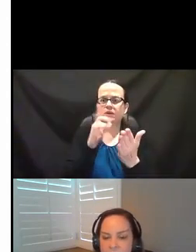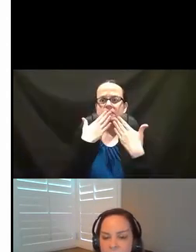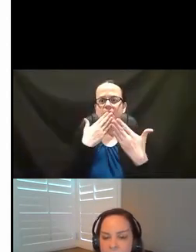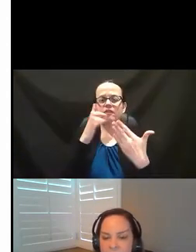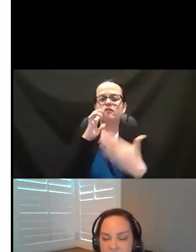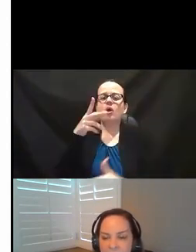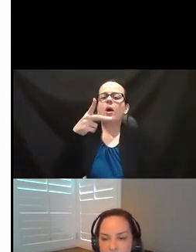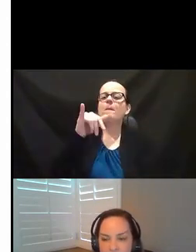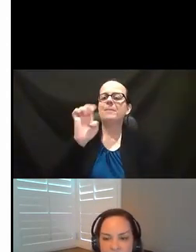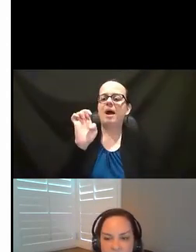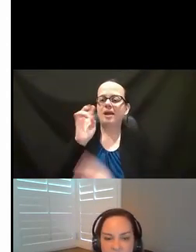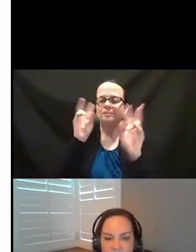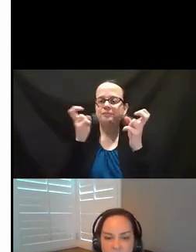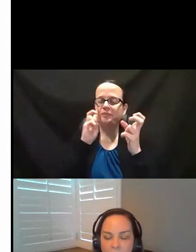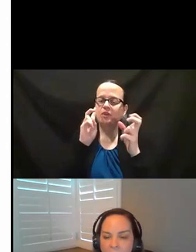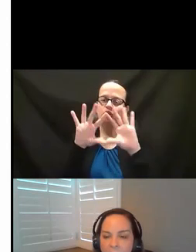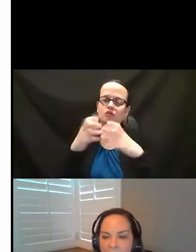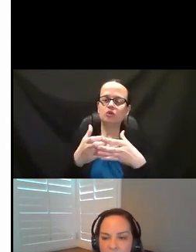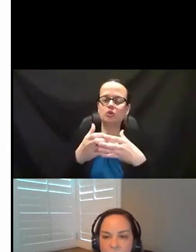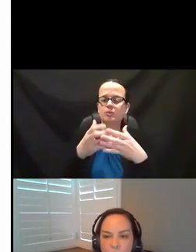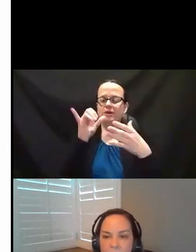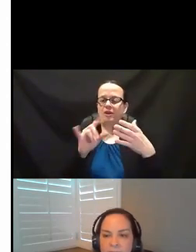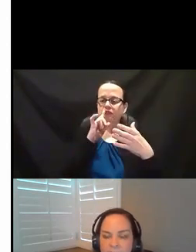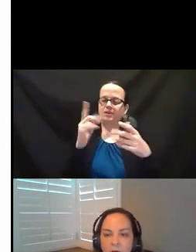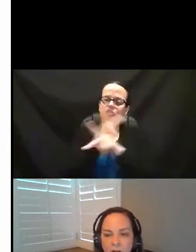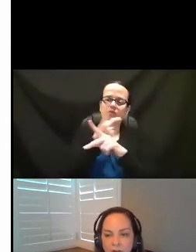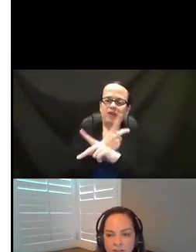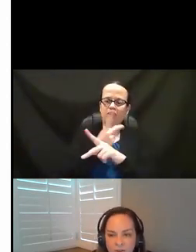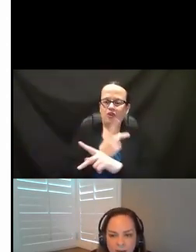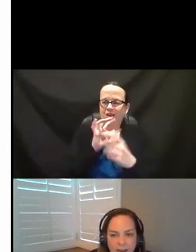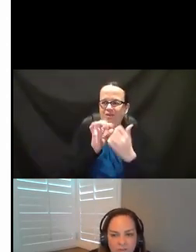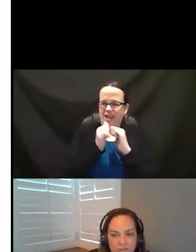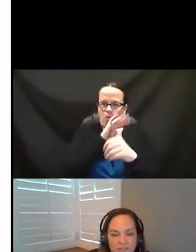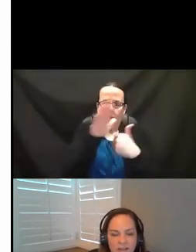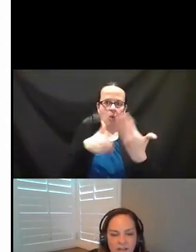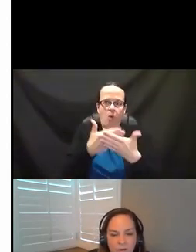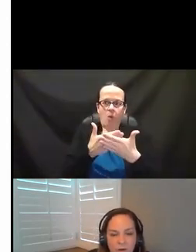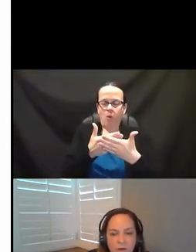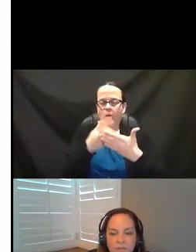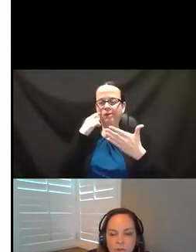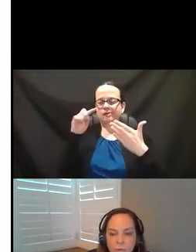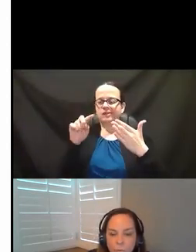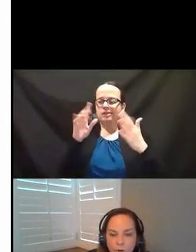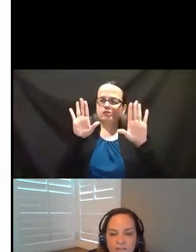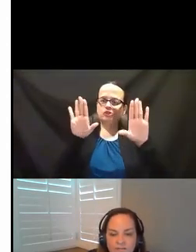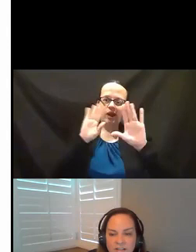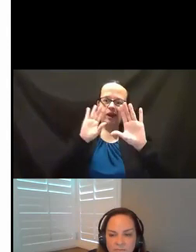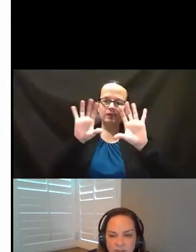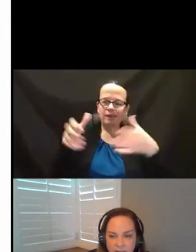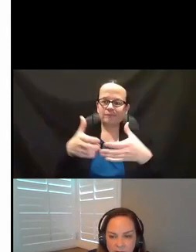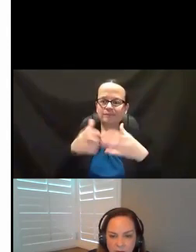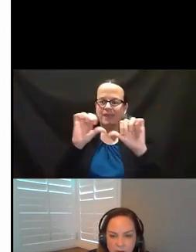group has done because it helped us to figure out how do you really get all of these great agencies together to work